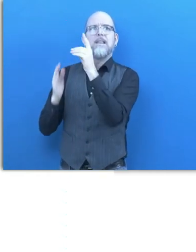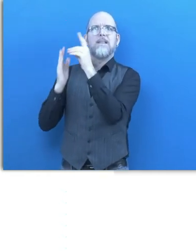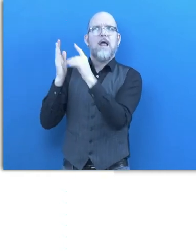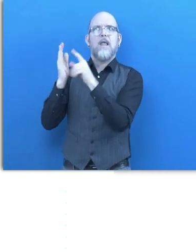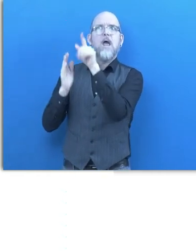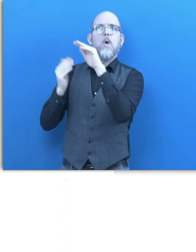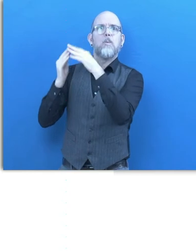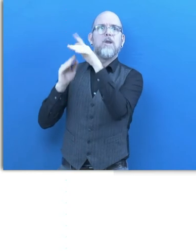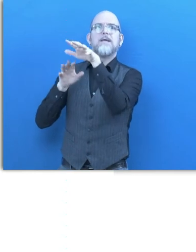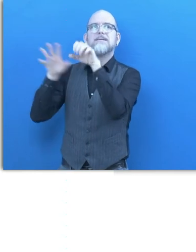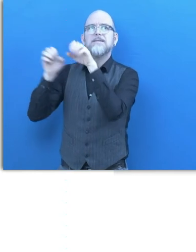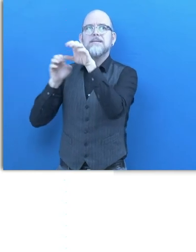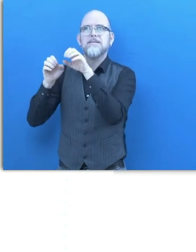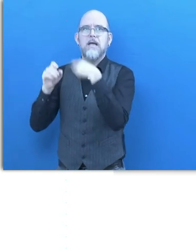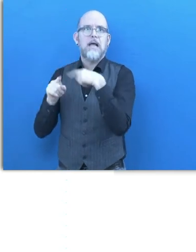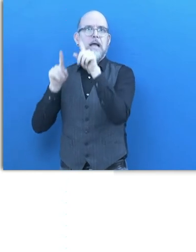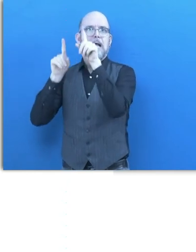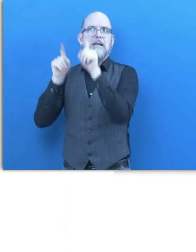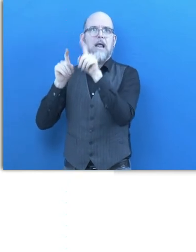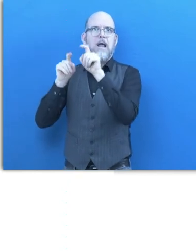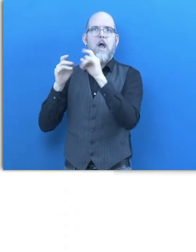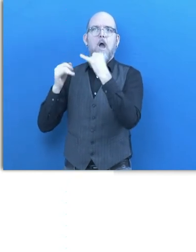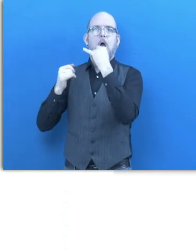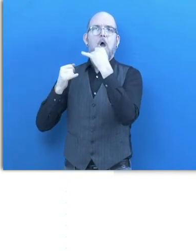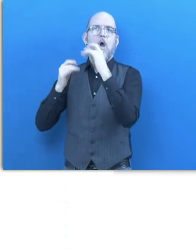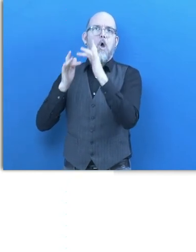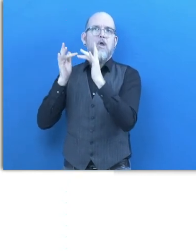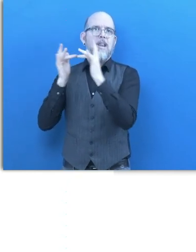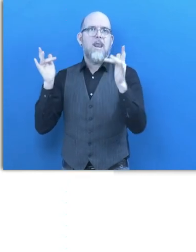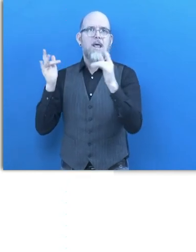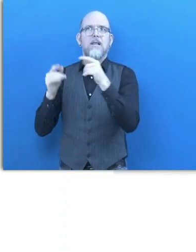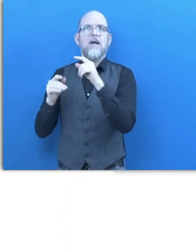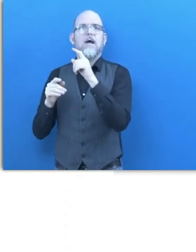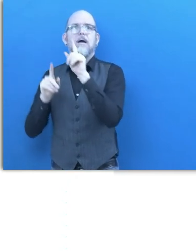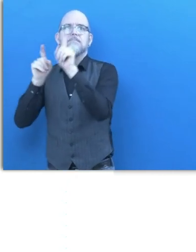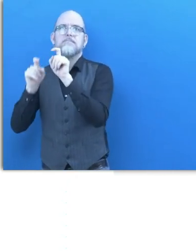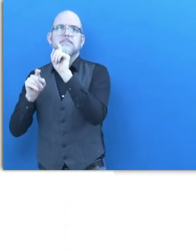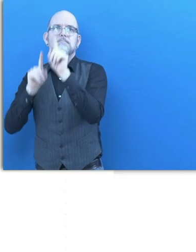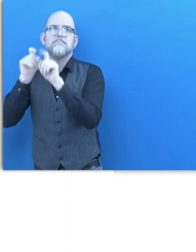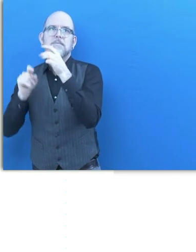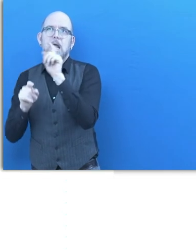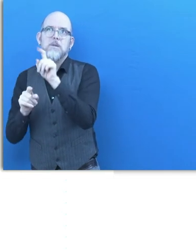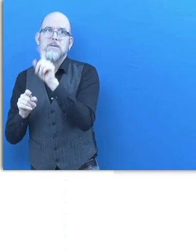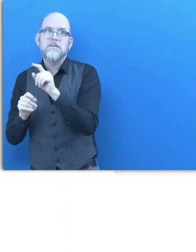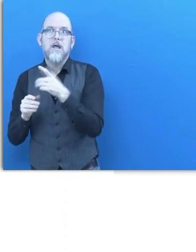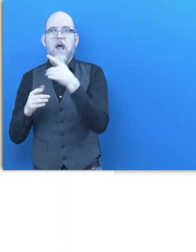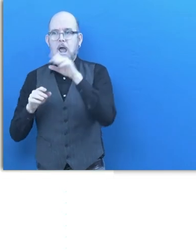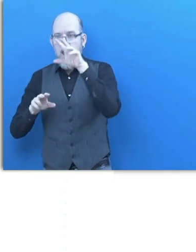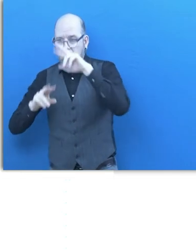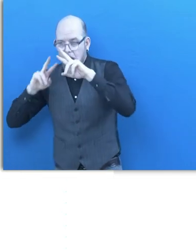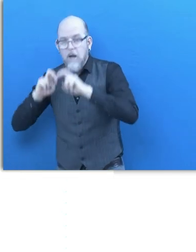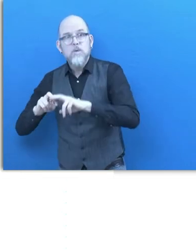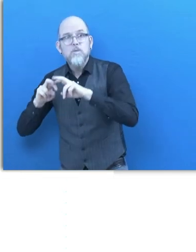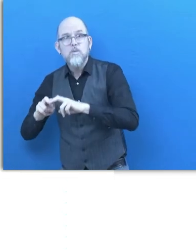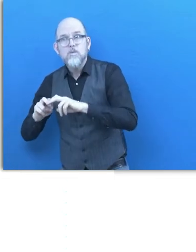then we tested it in an online survey. We did a results analysis and developed standardized interviews